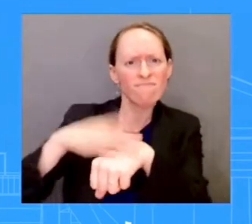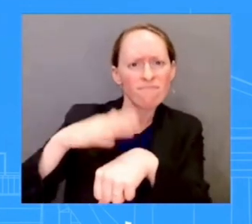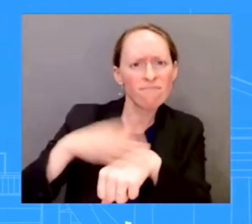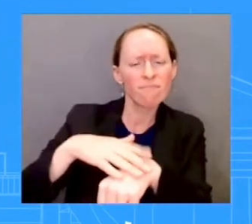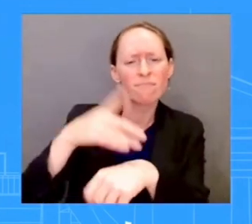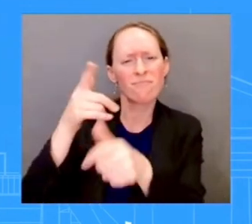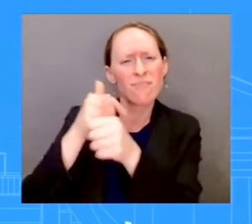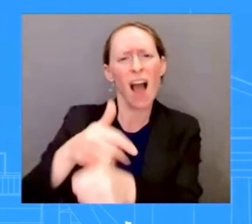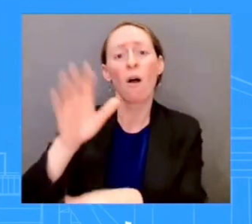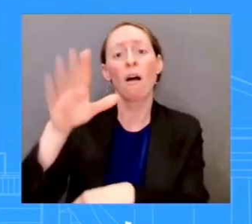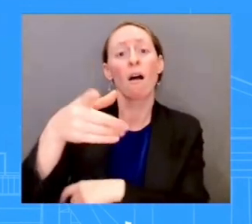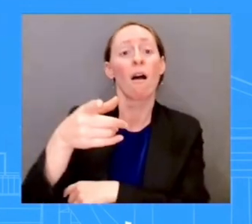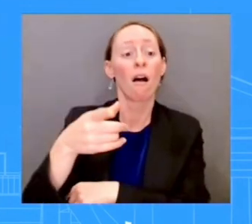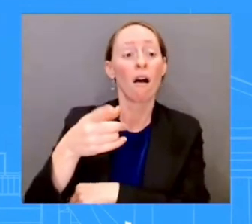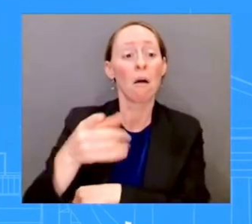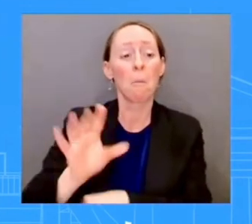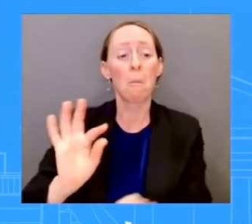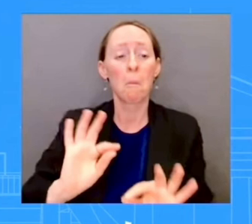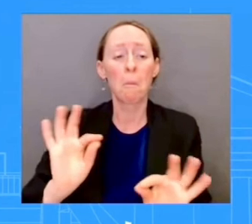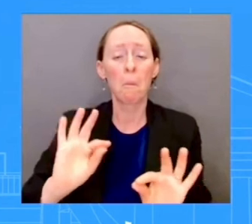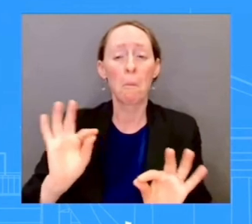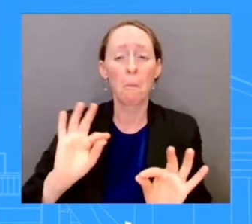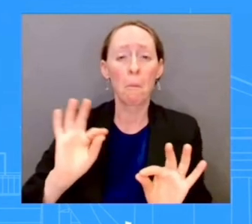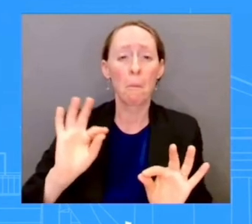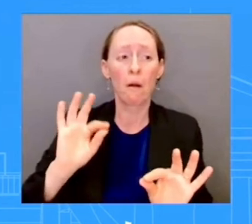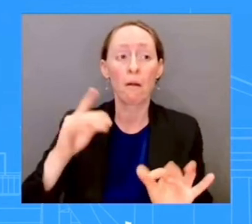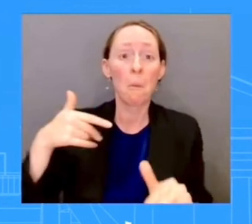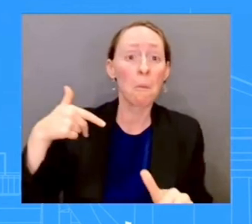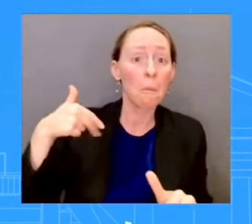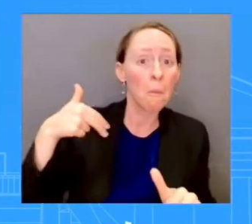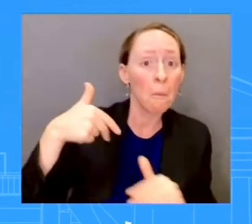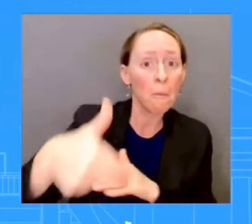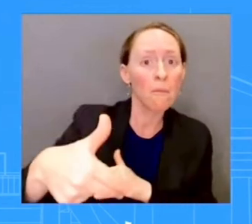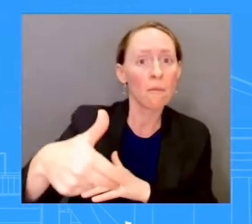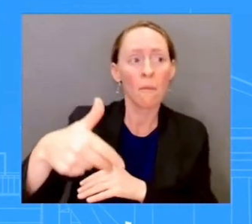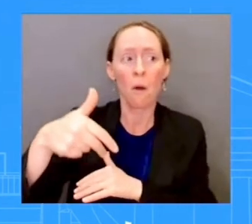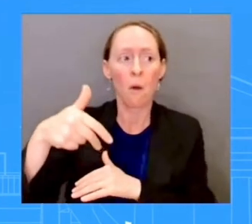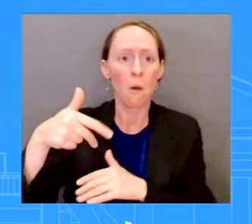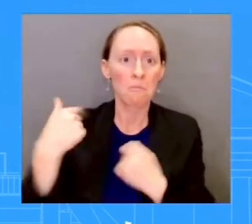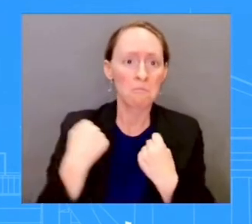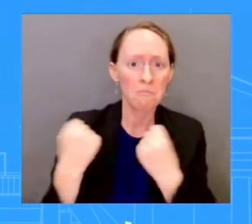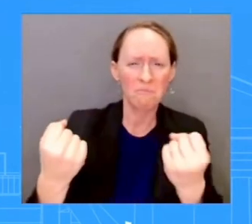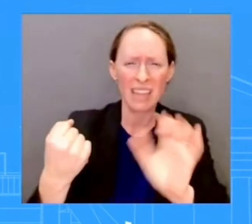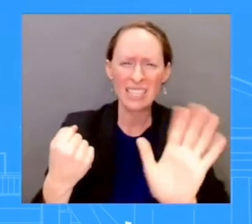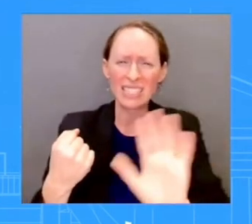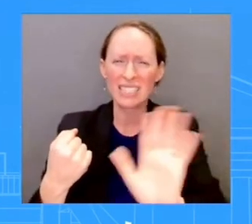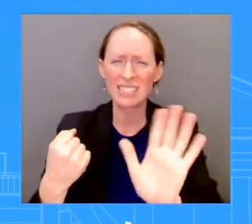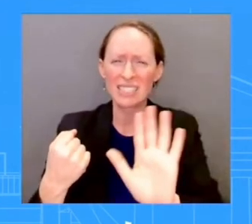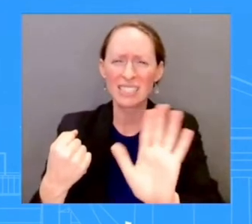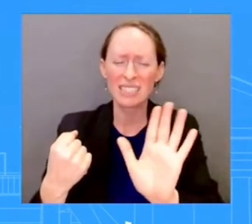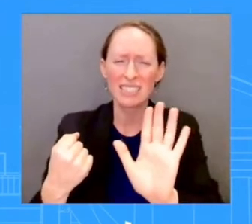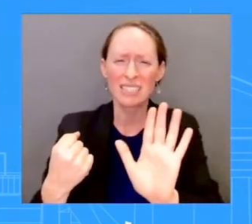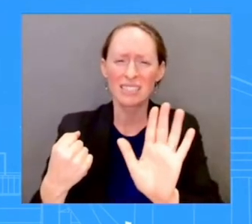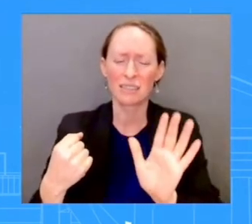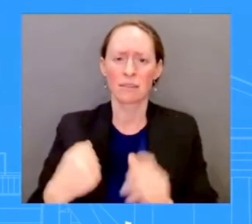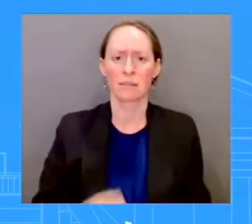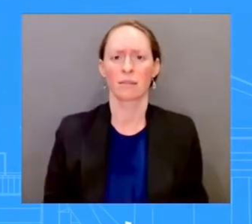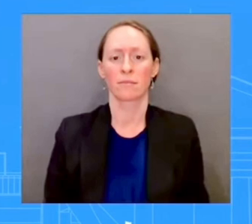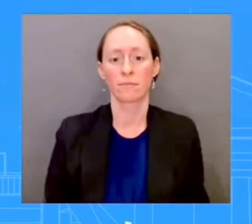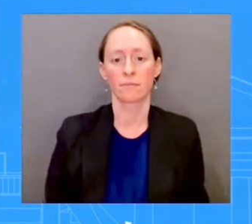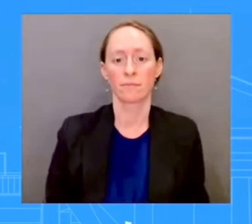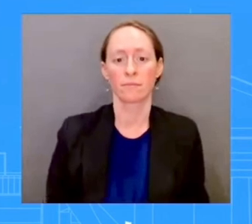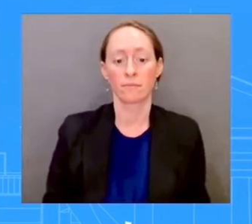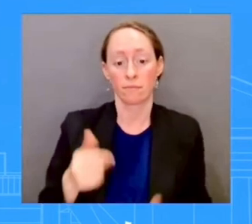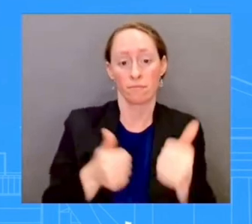Administrator Criswell, as you all know, is in Florida to survey the damages firsthand and will continue to brief the President and the White